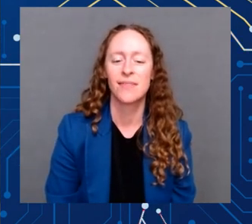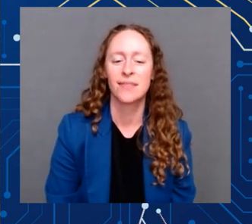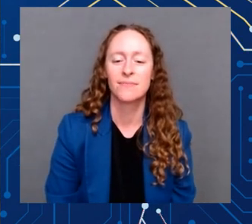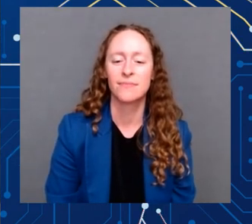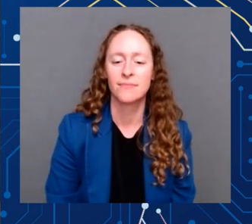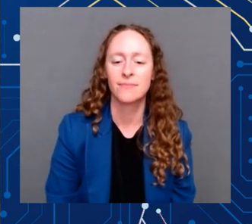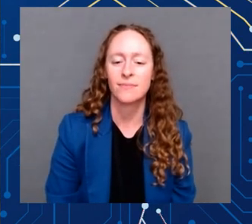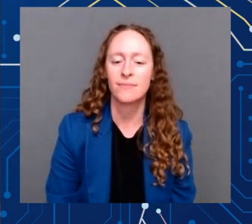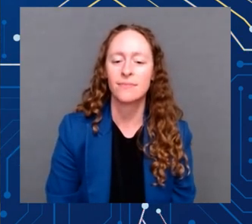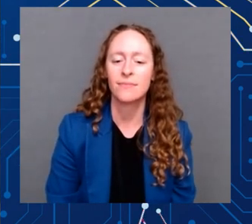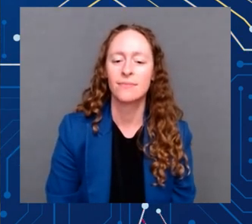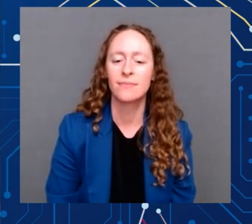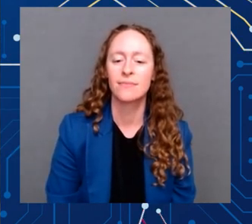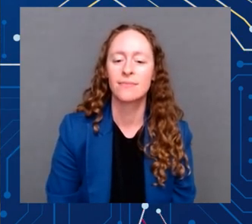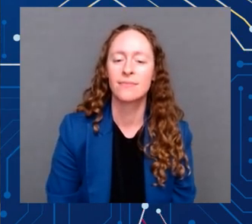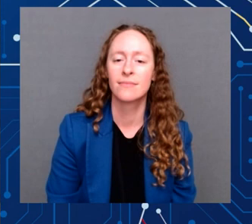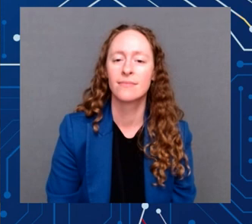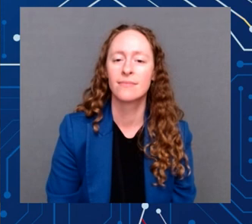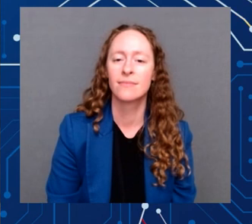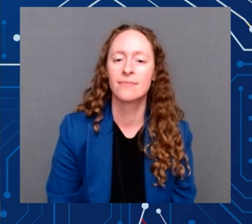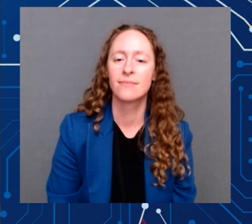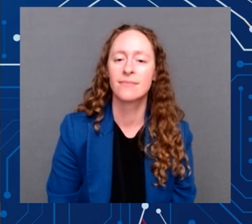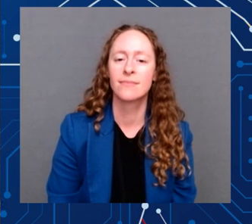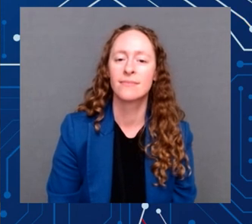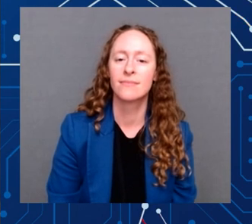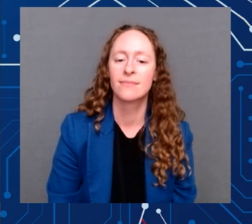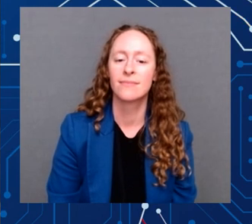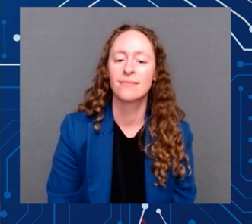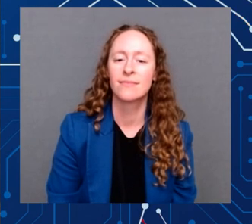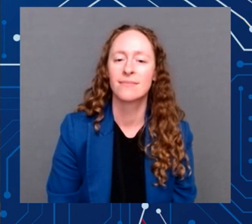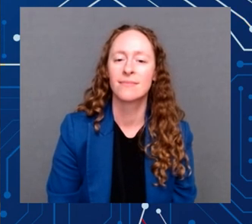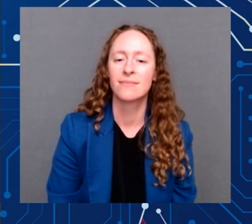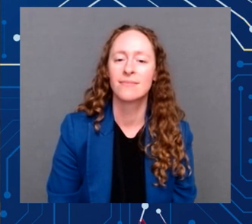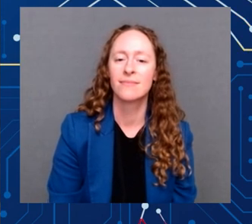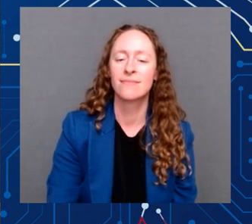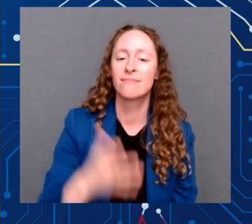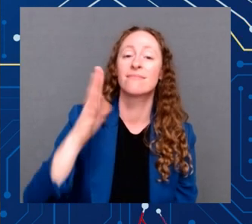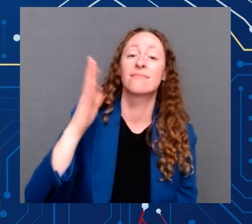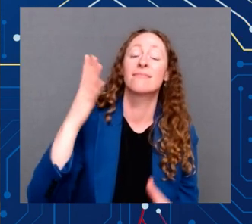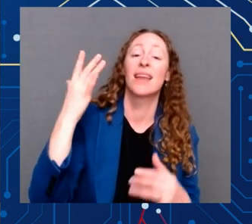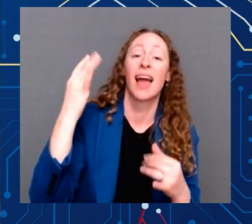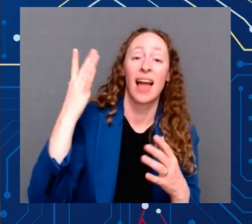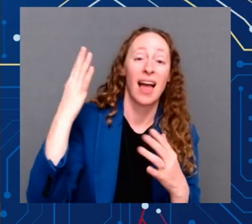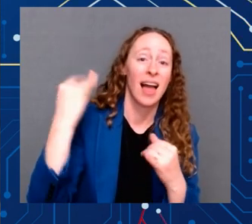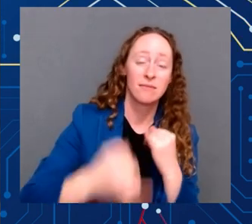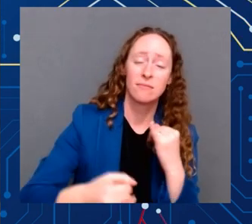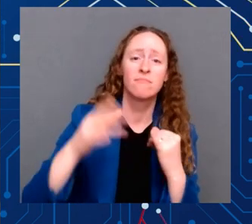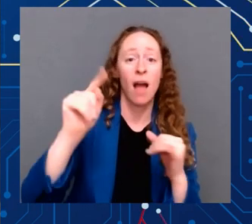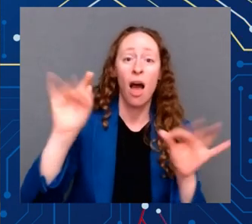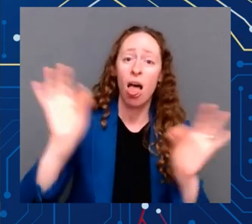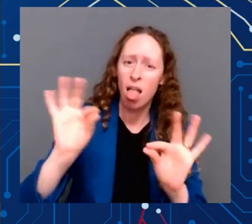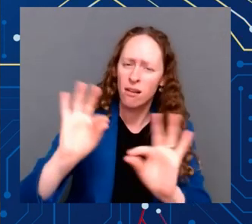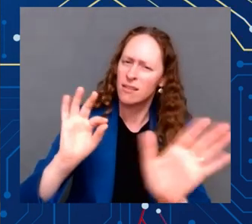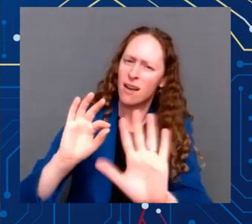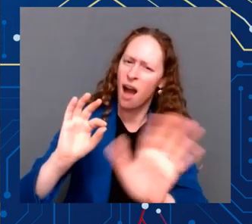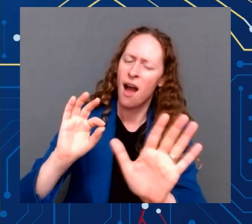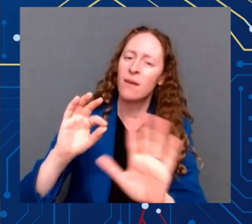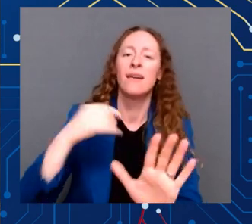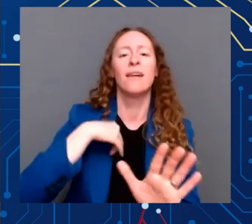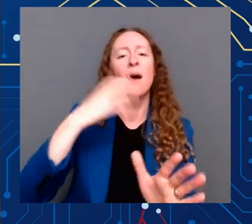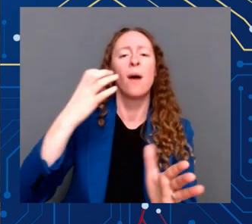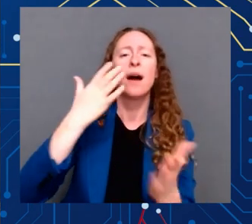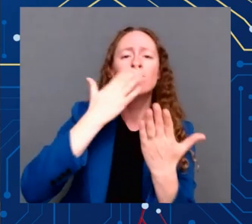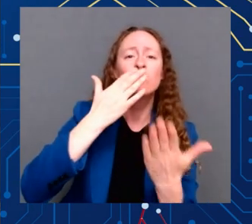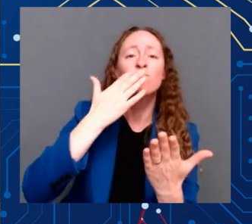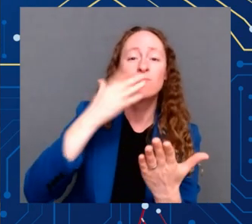And finally, last but certainly not least, I want to thank our great president for his leadership. All of these things